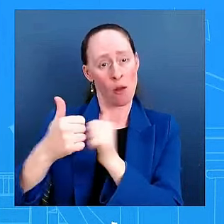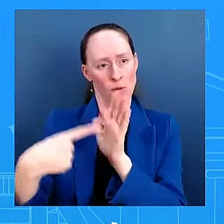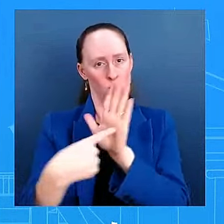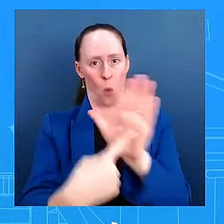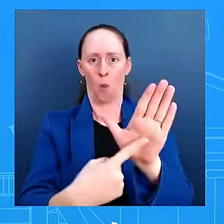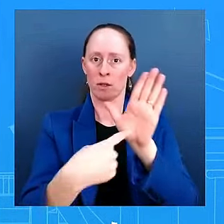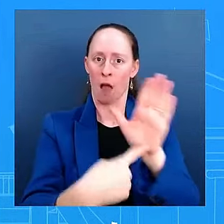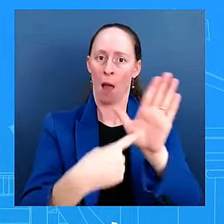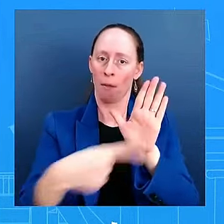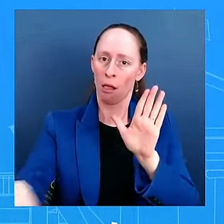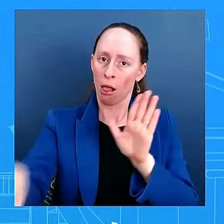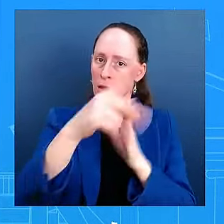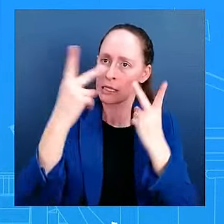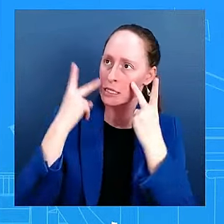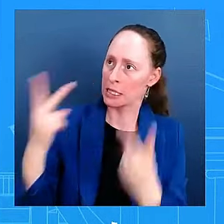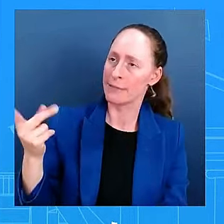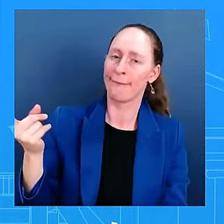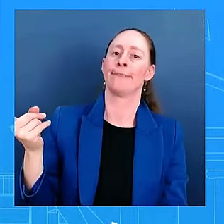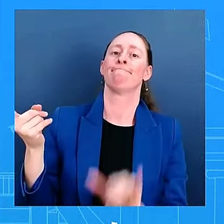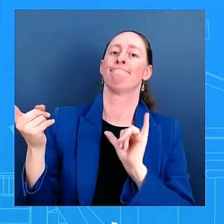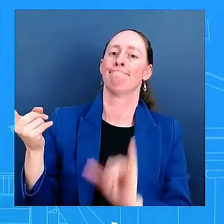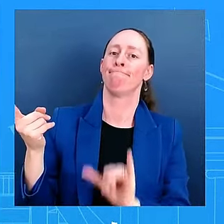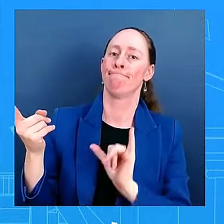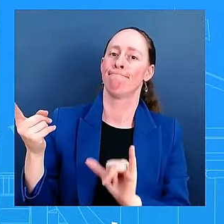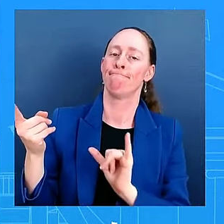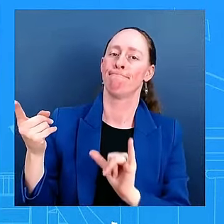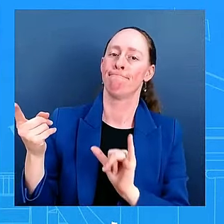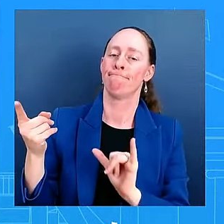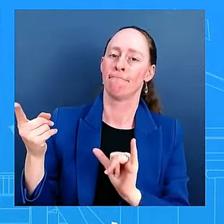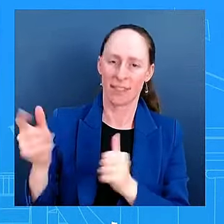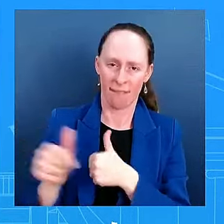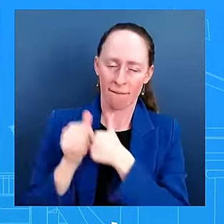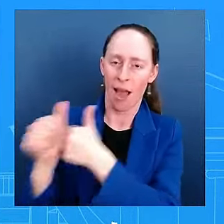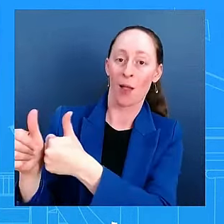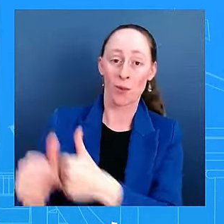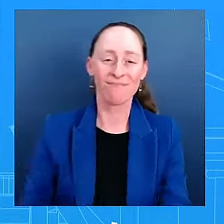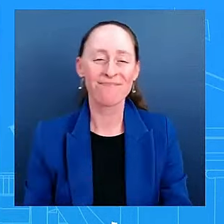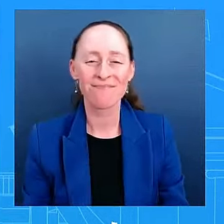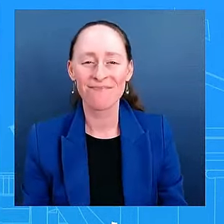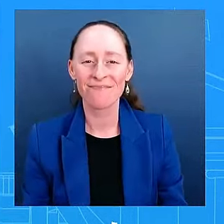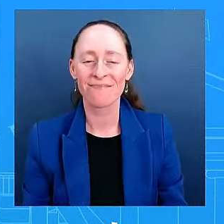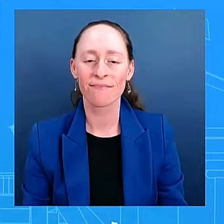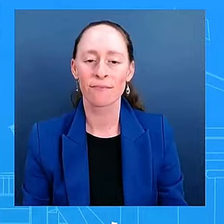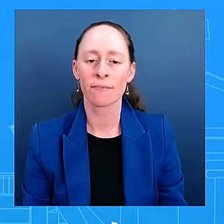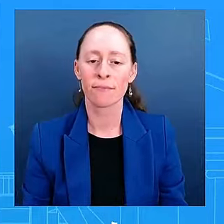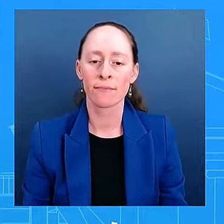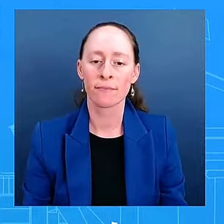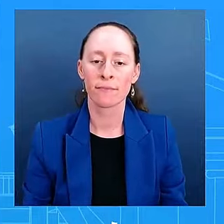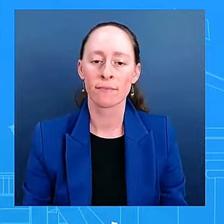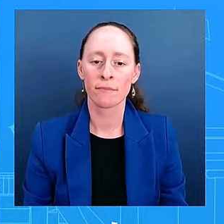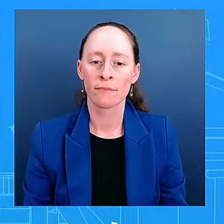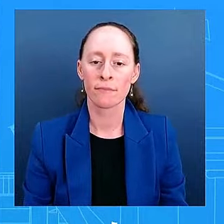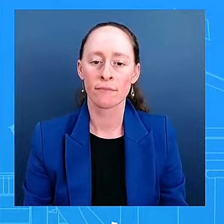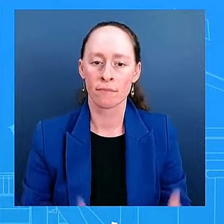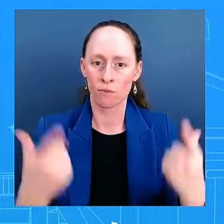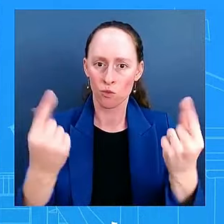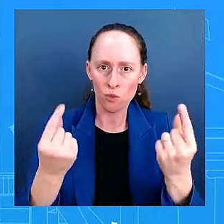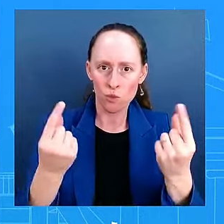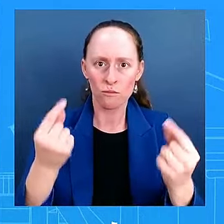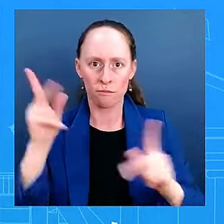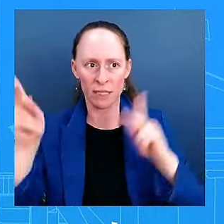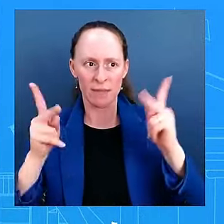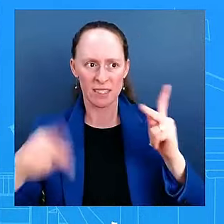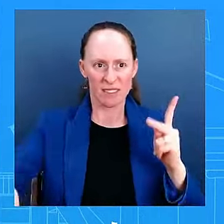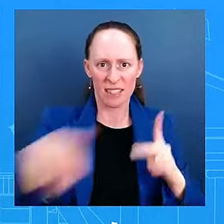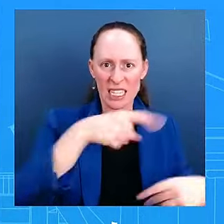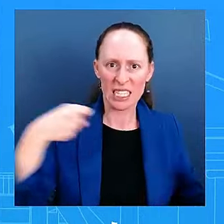And, you know, that's important. Is the message to people who are fearful based on what the messaging was about the